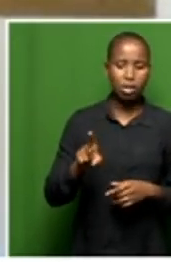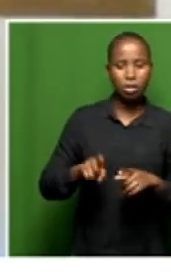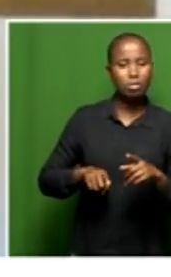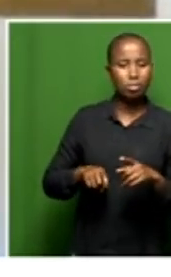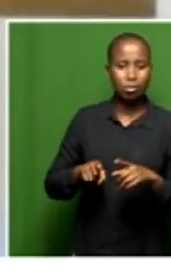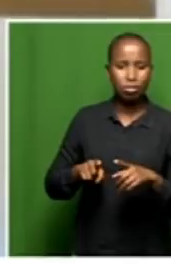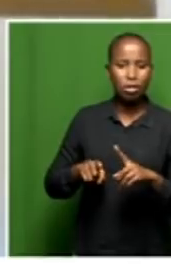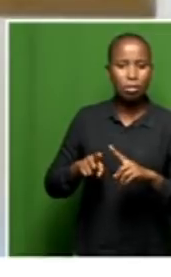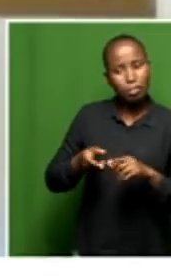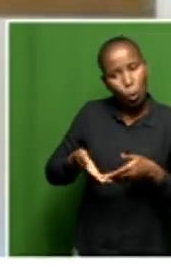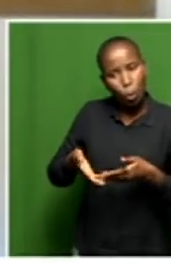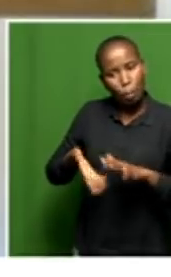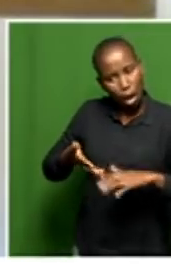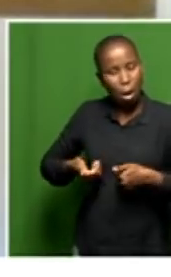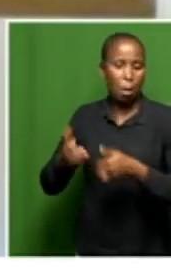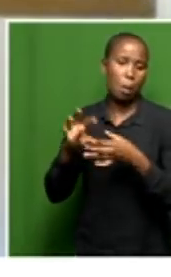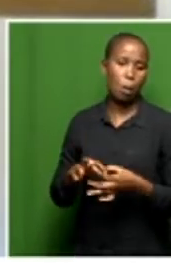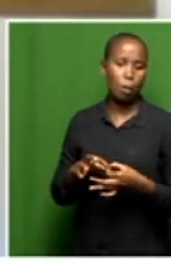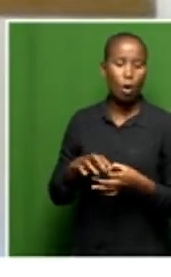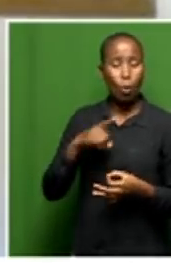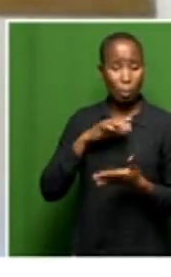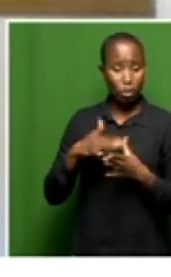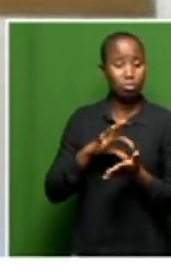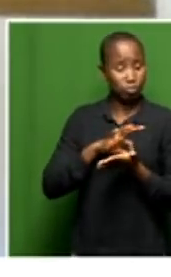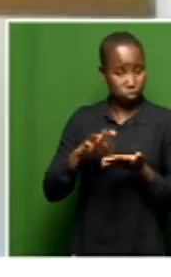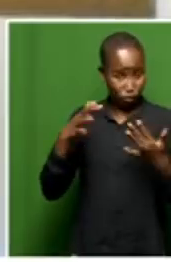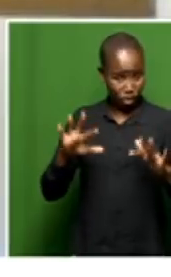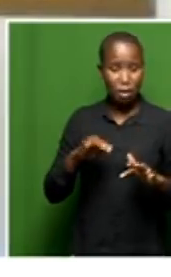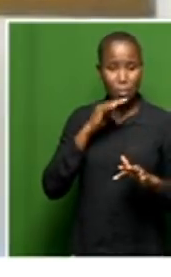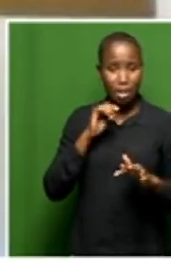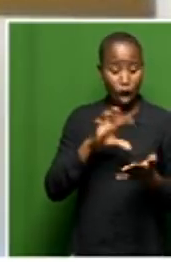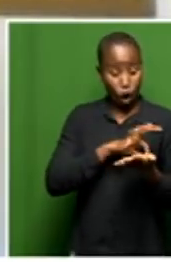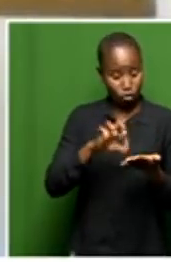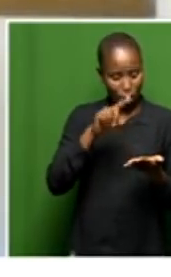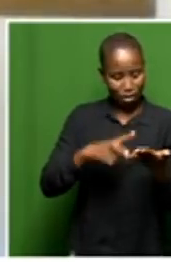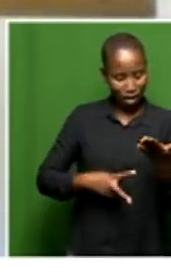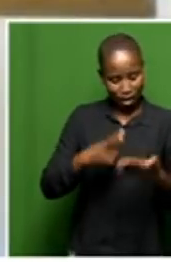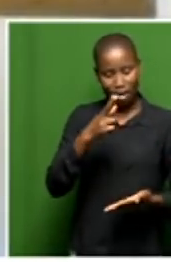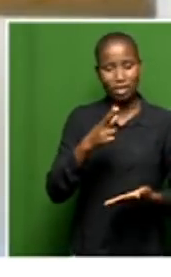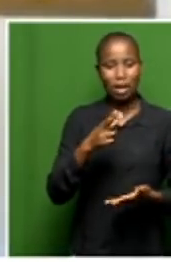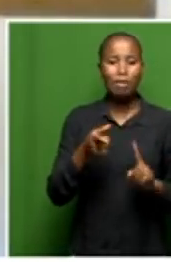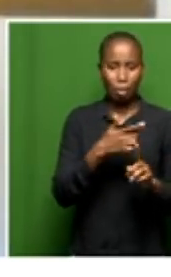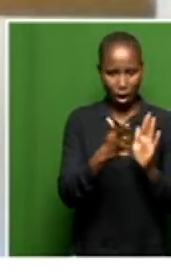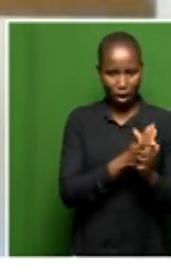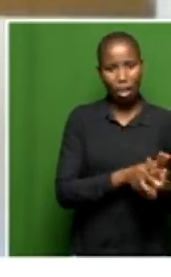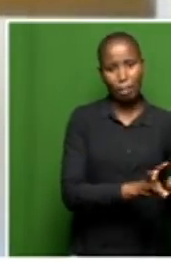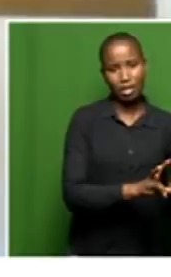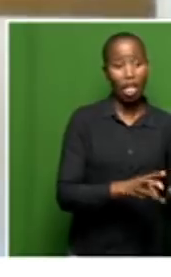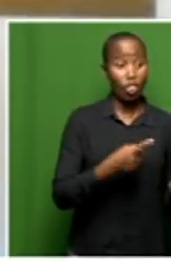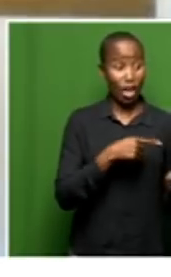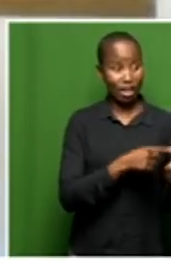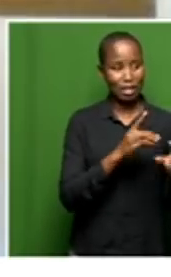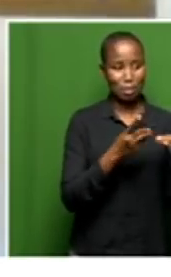can't just not pay them a salary. You have a contract with them, you need to end that contract on a legal basis. They then said no.